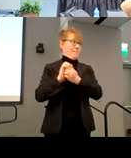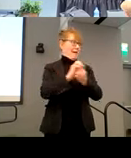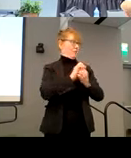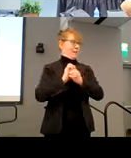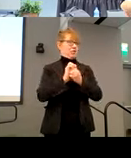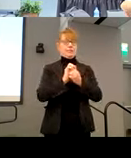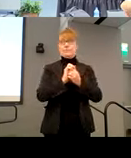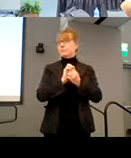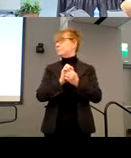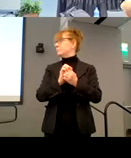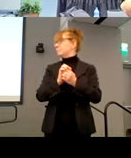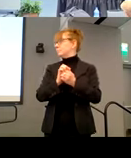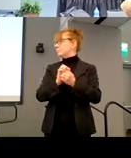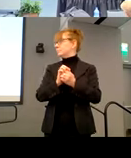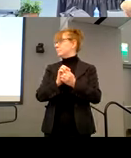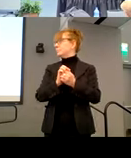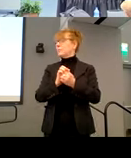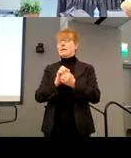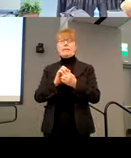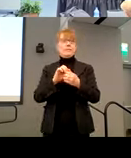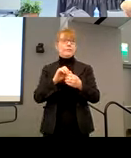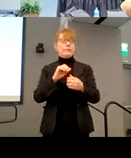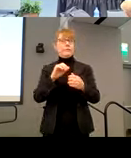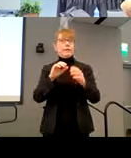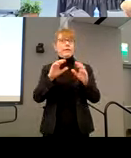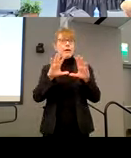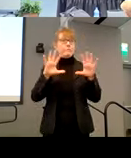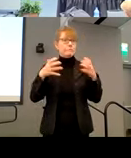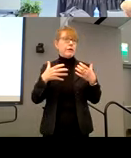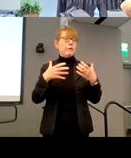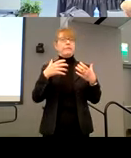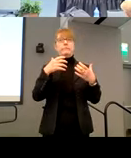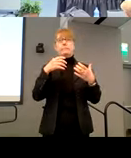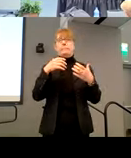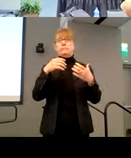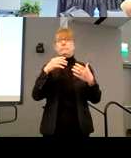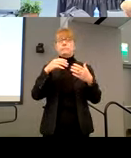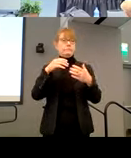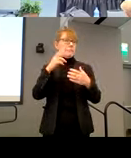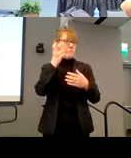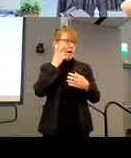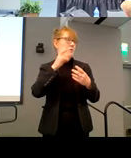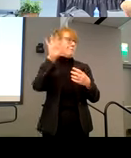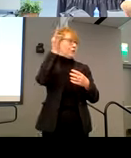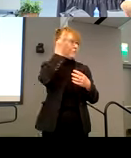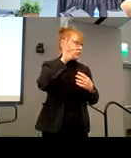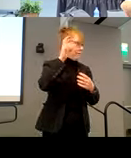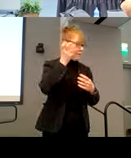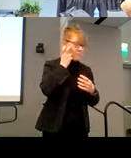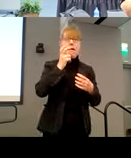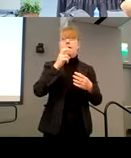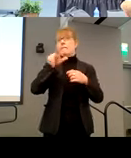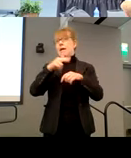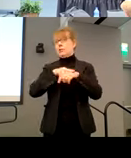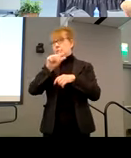stage at M-Enabling was the American Council of the Blind, the National Federation of the Blind, the American Foundation of the Blind, National Disability